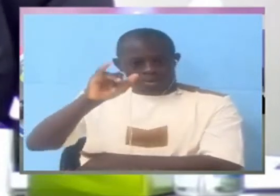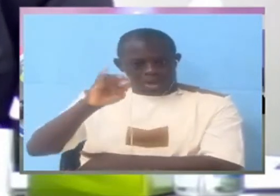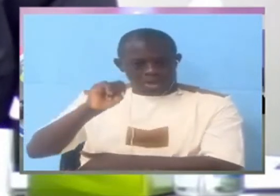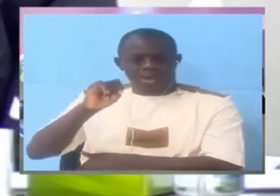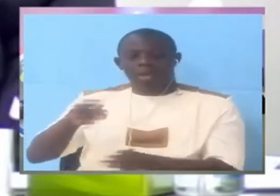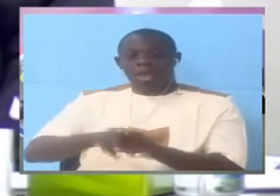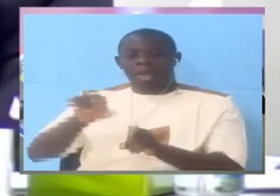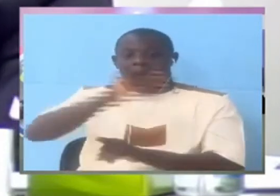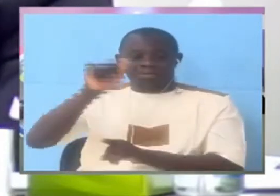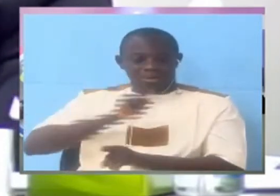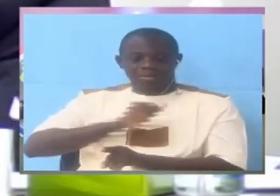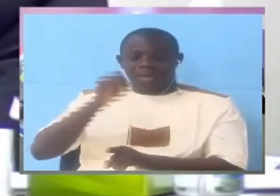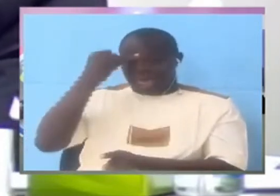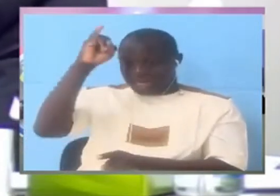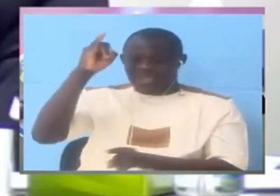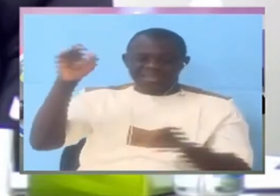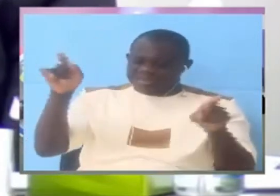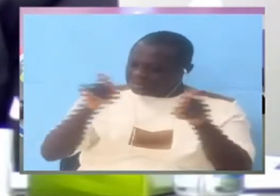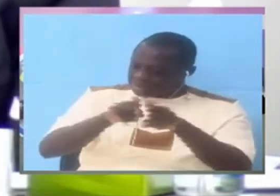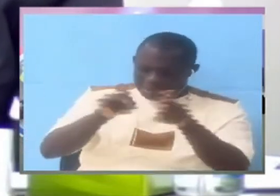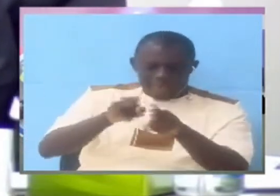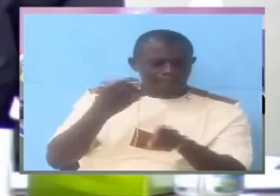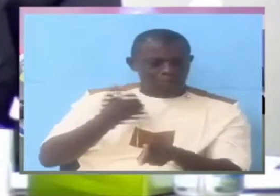And he guessed the same set of people.